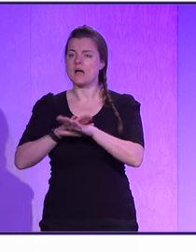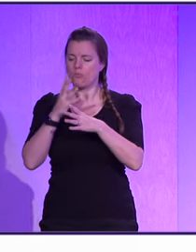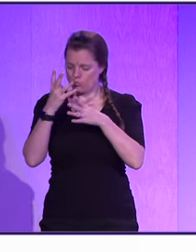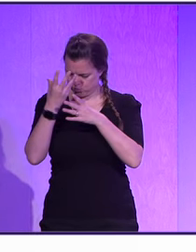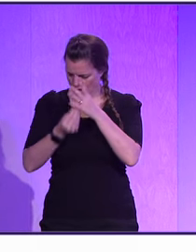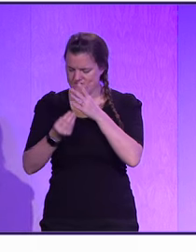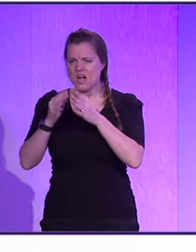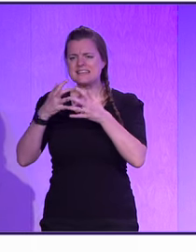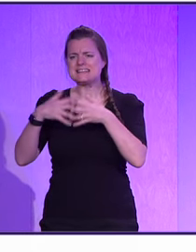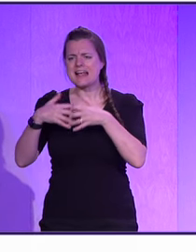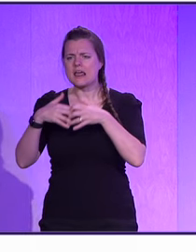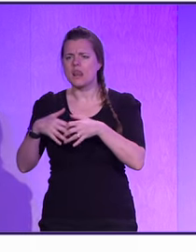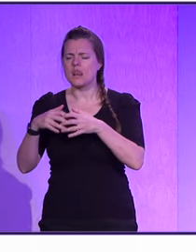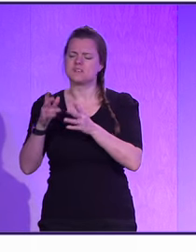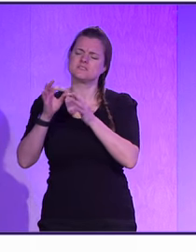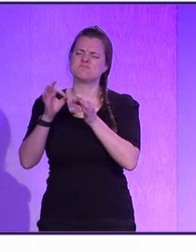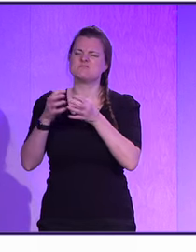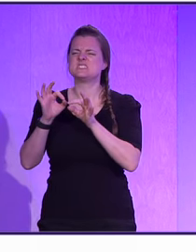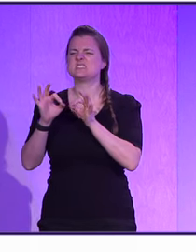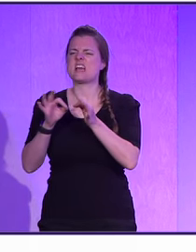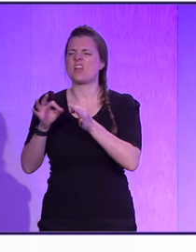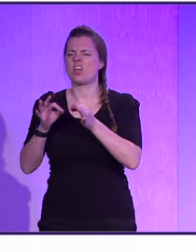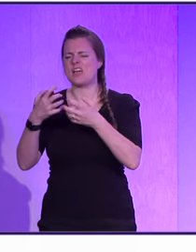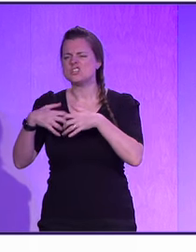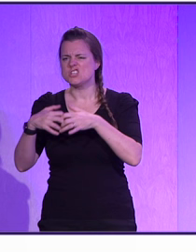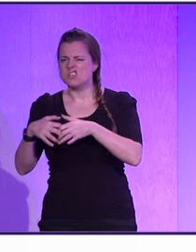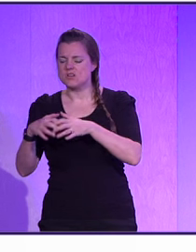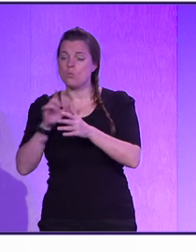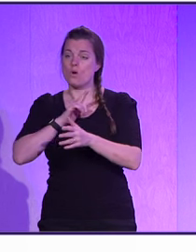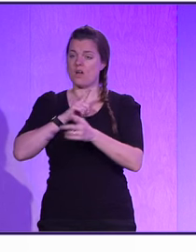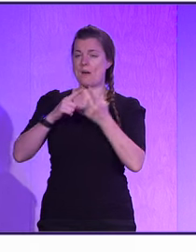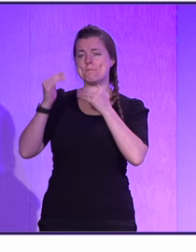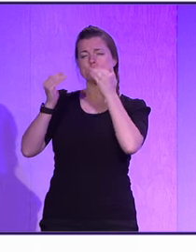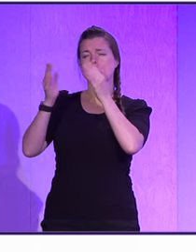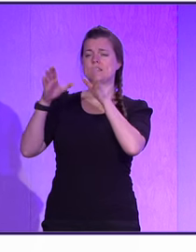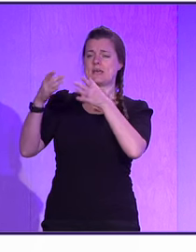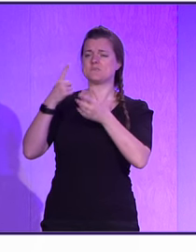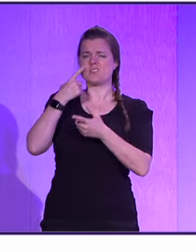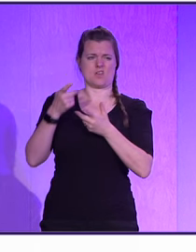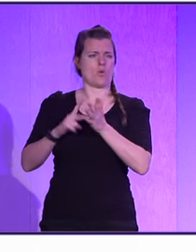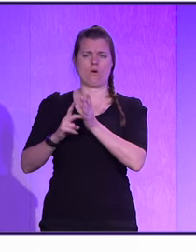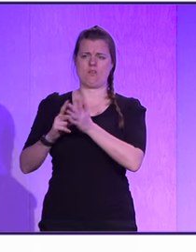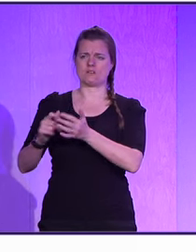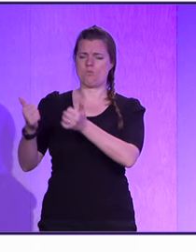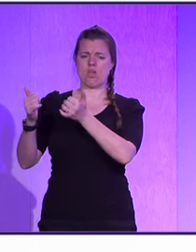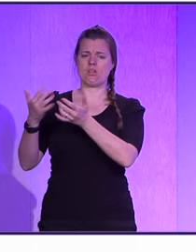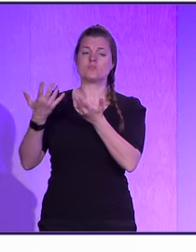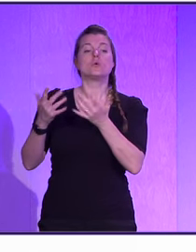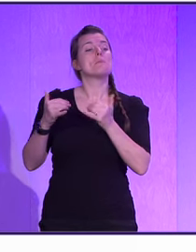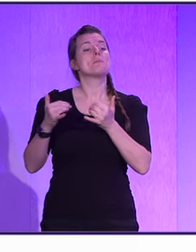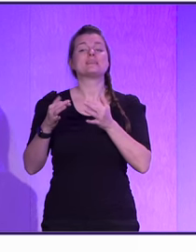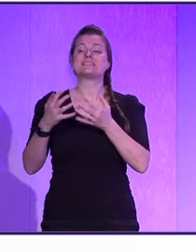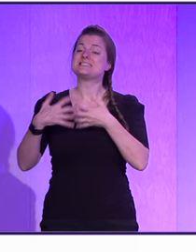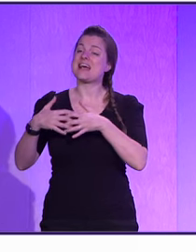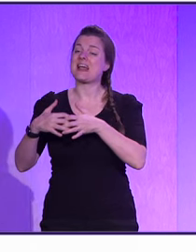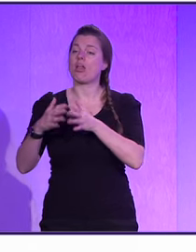time on technical engineering, because they don't, they organize themselves better around this. So even if it's